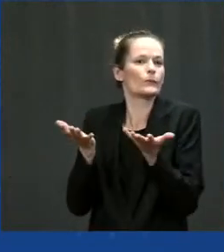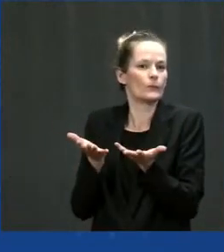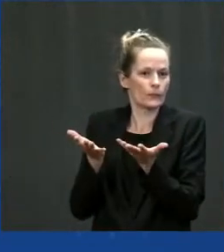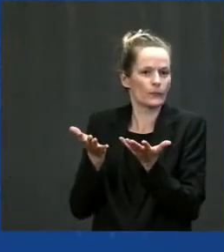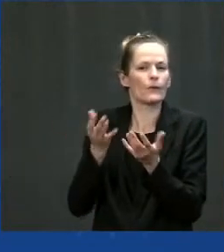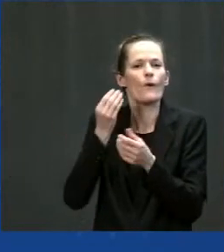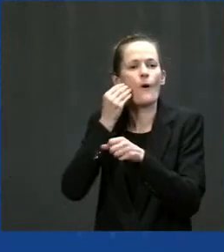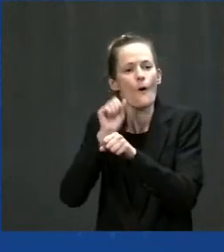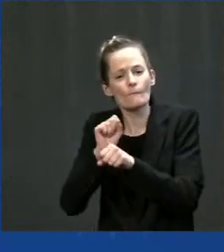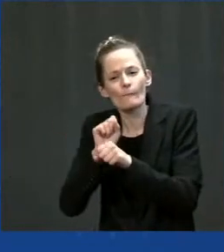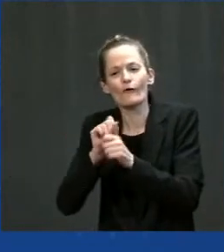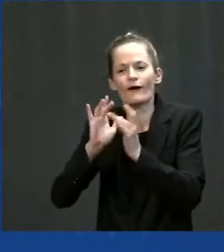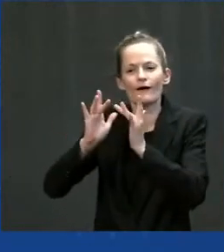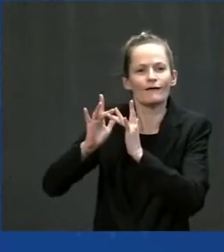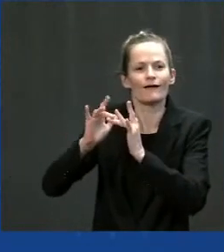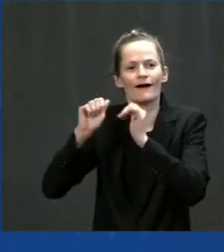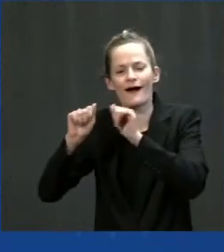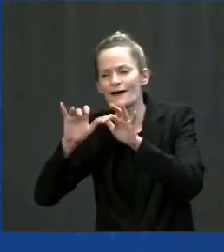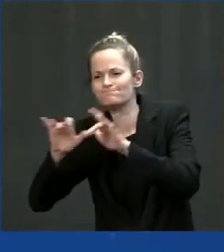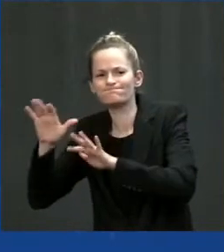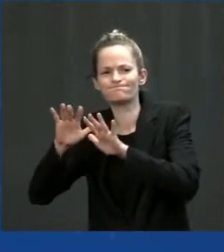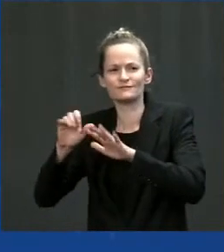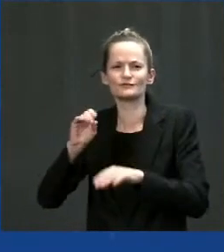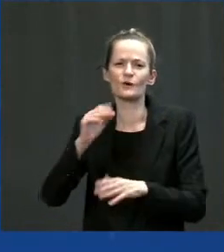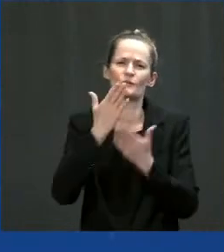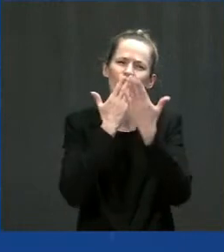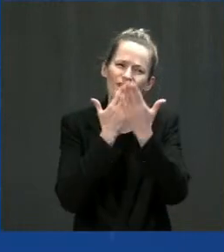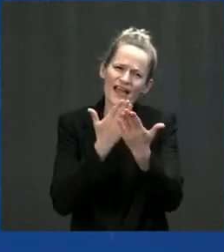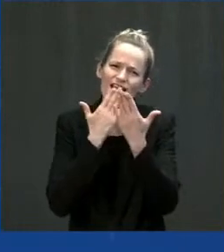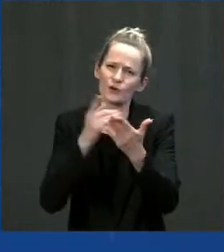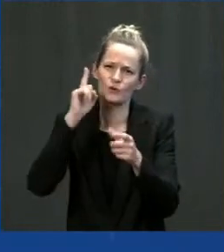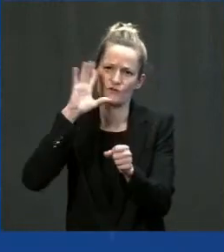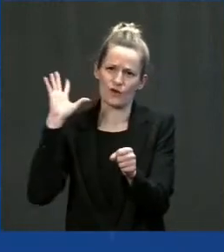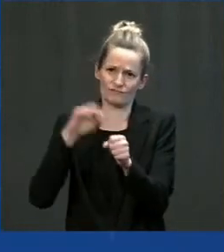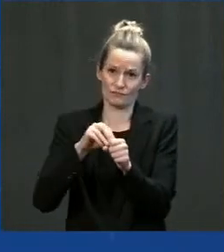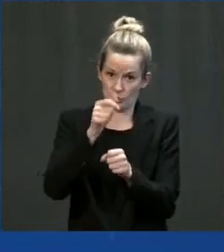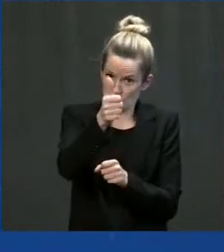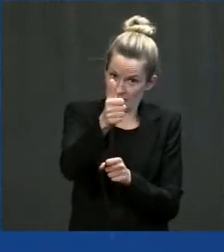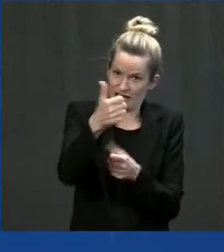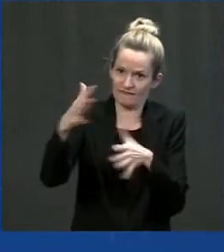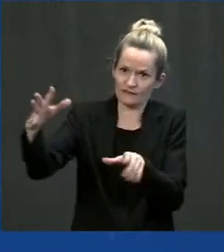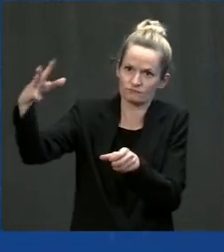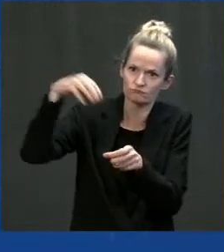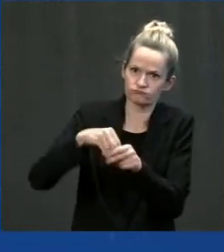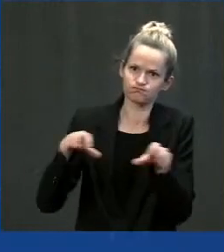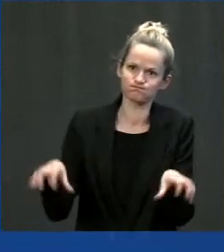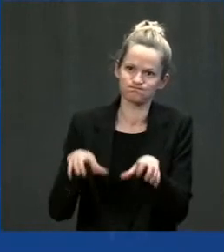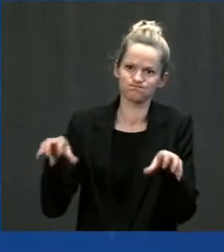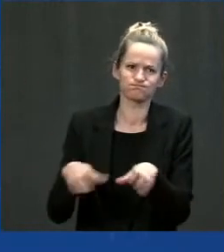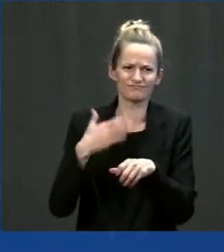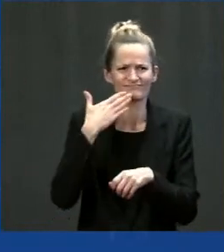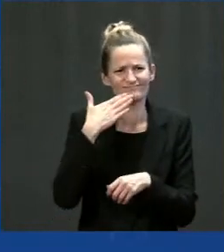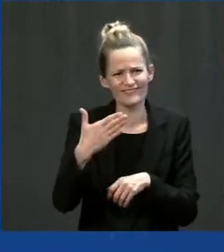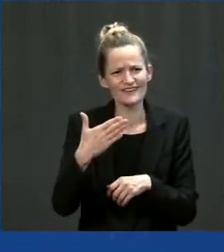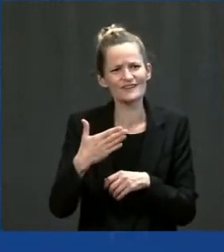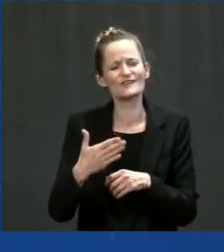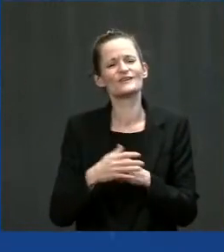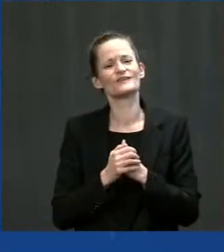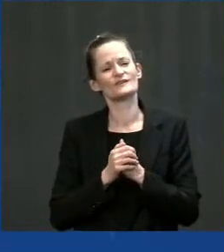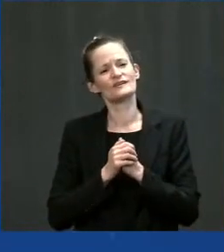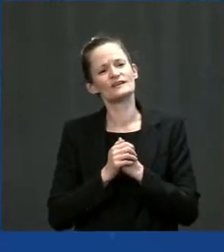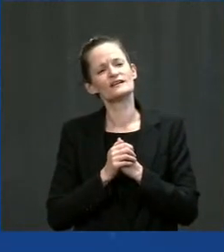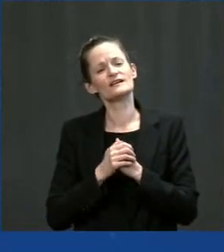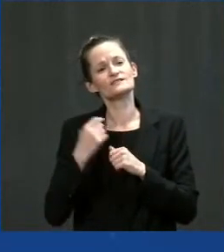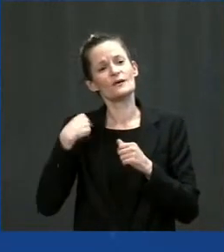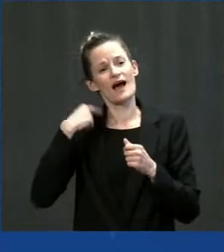to to deal with the issues that we're talking about here. And I think I